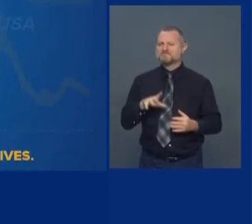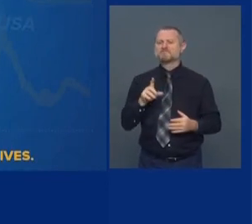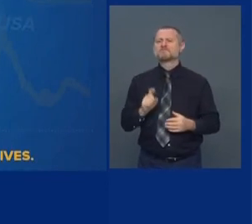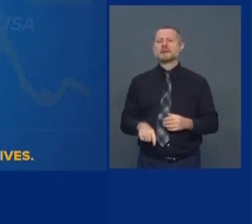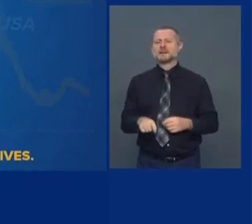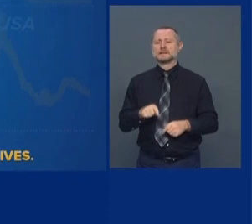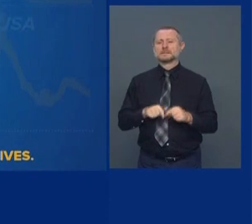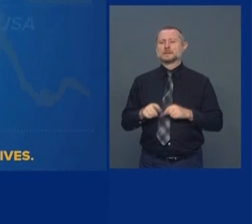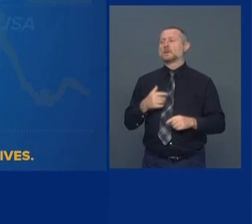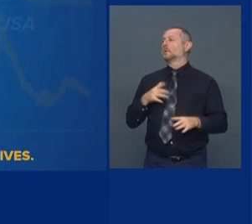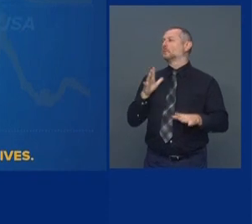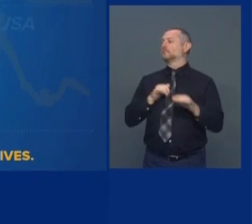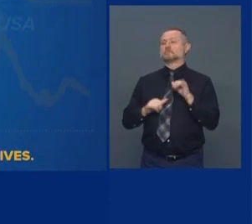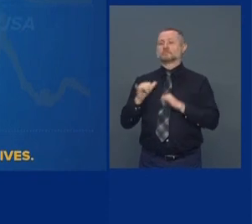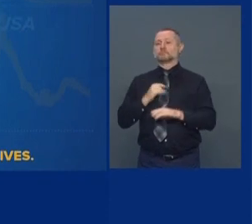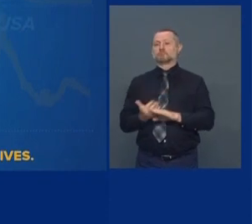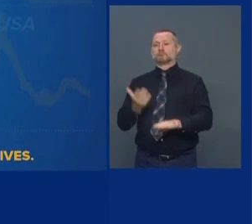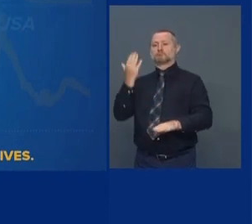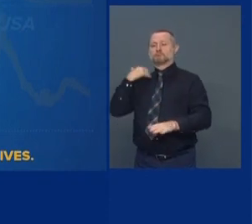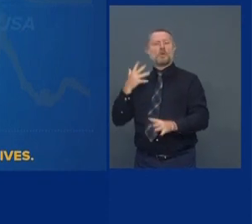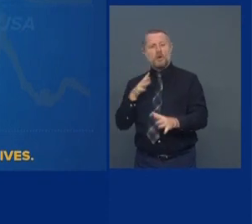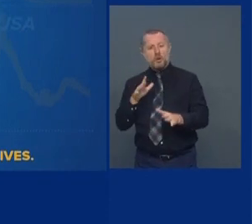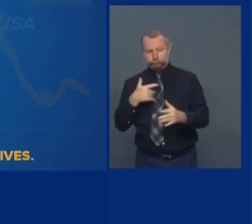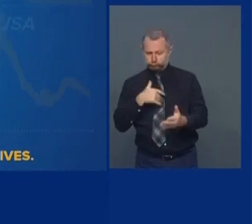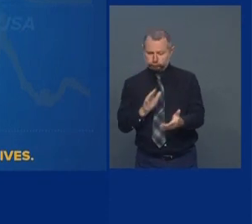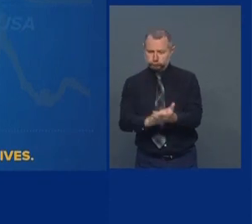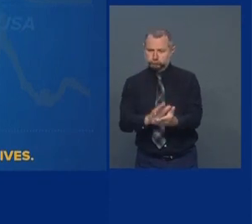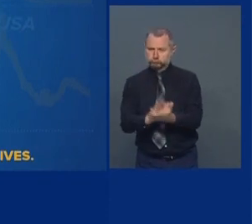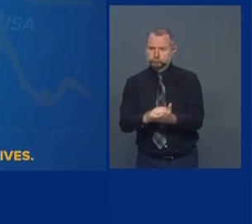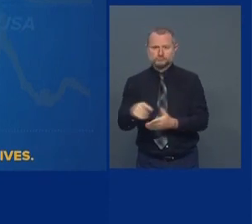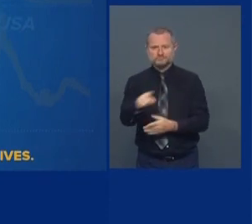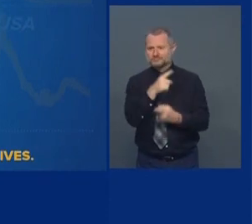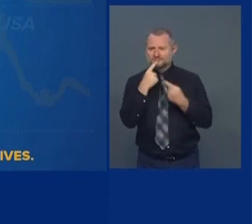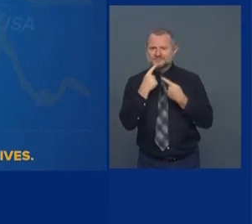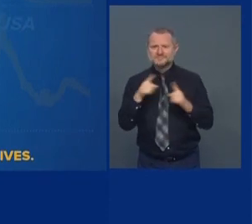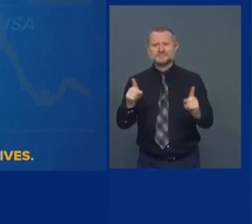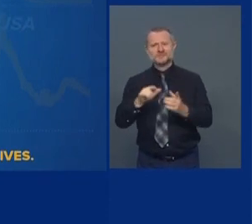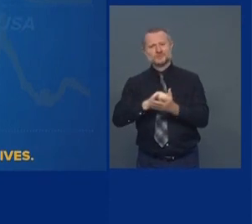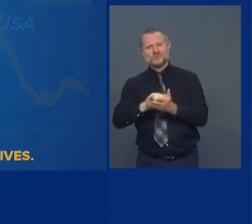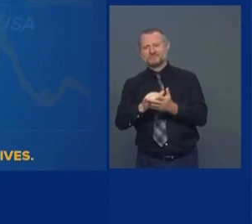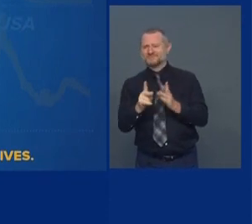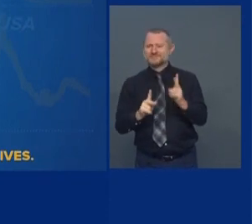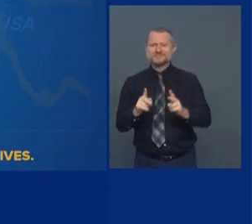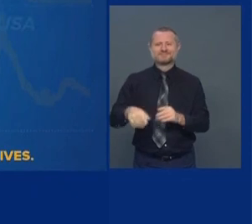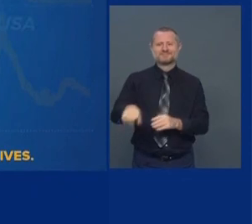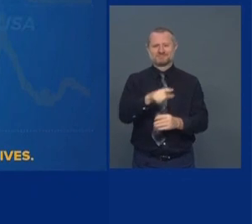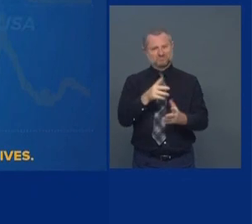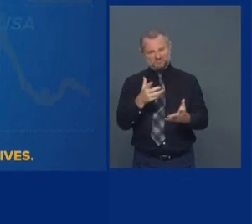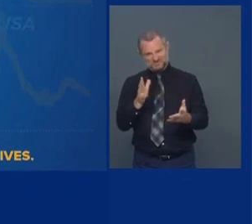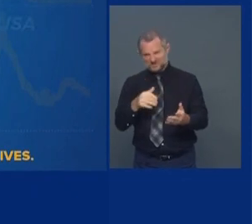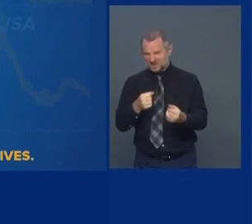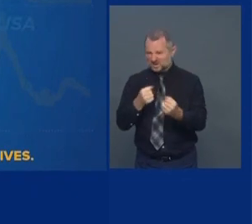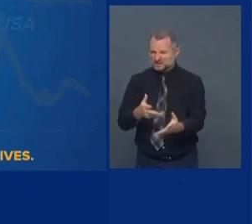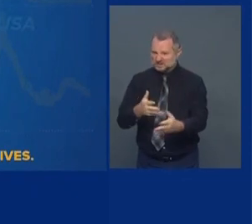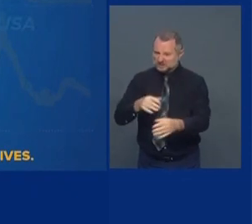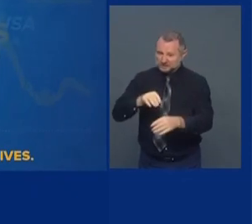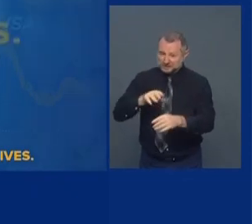an extraordinary accomplishment by the people of this state. And it really has been.